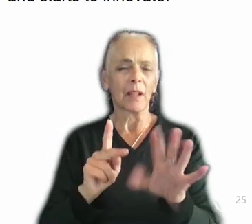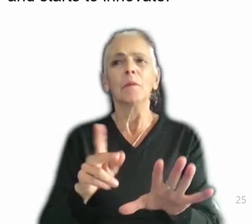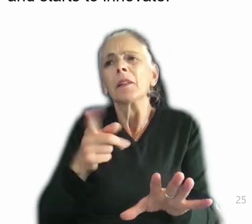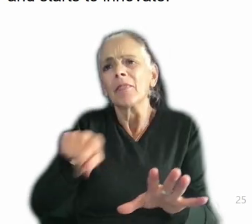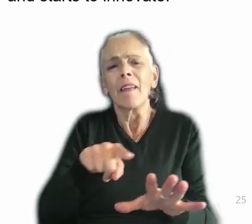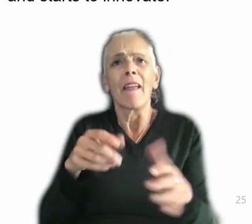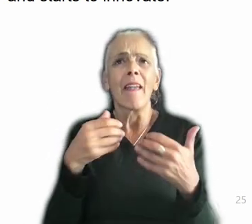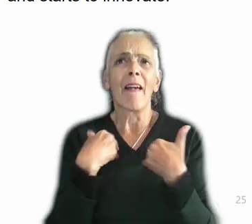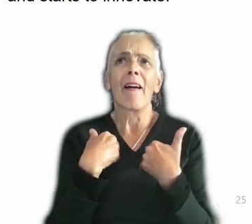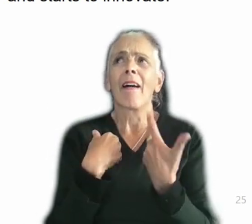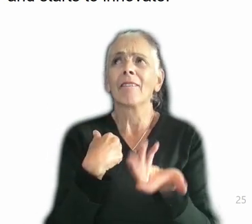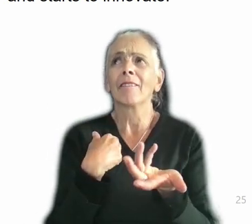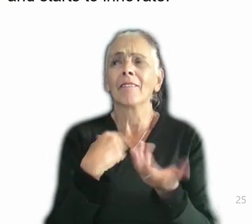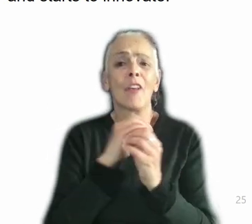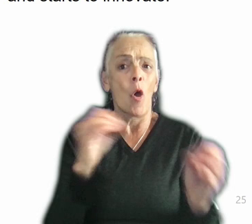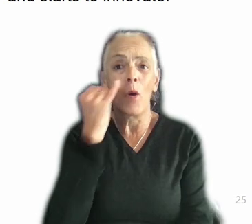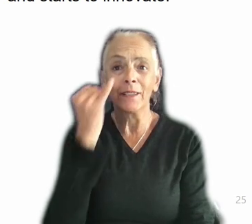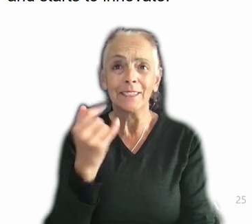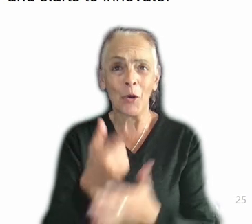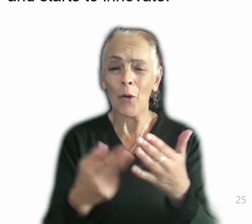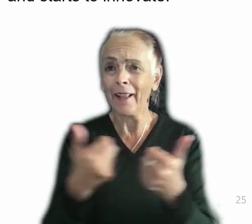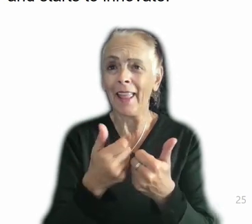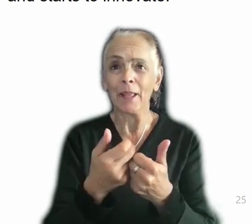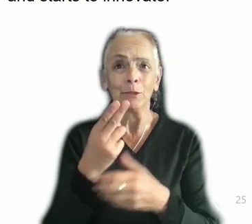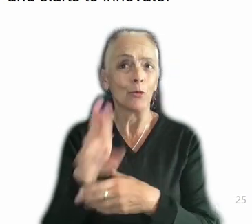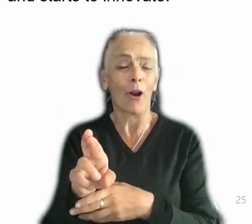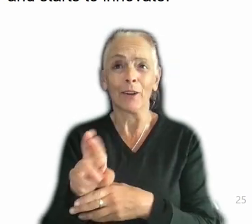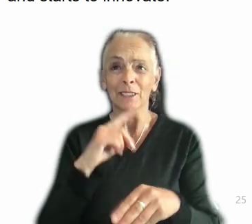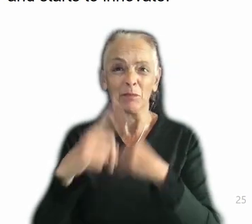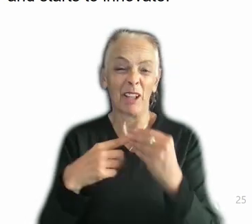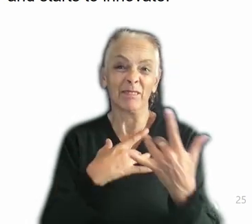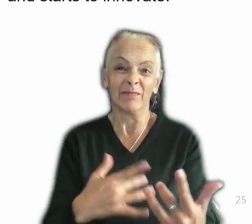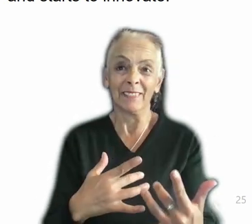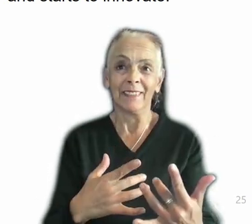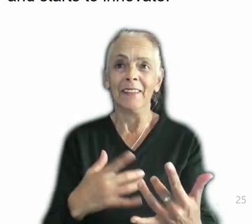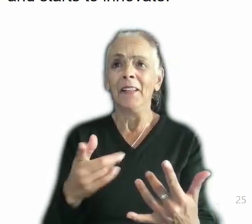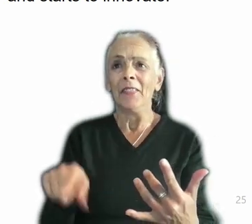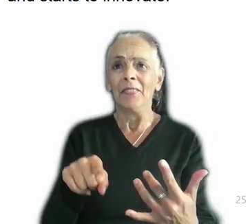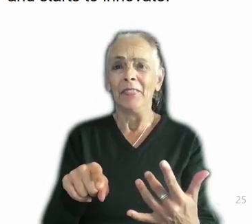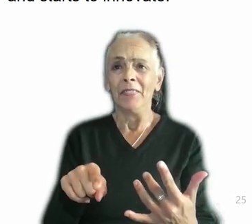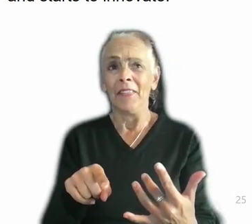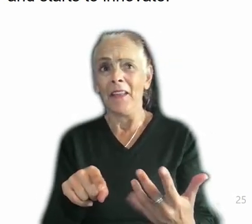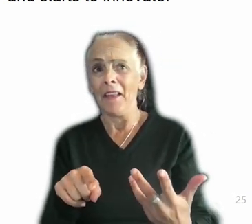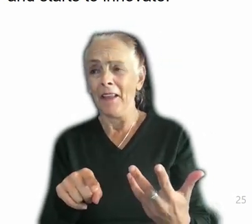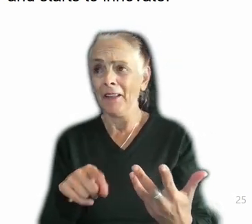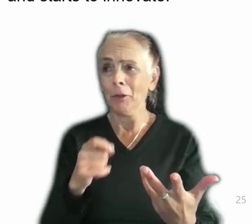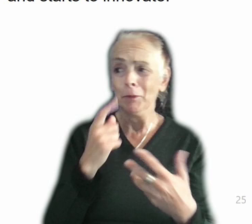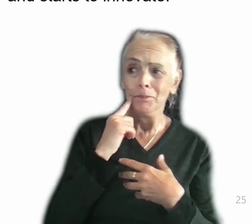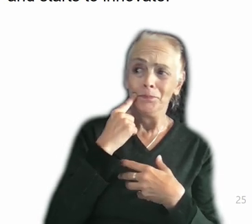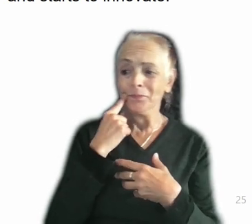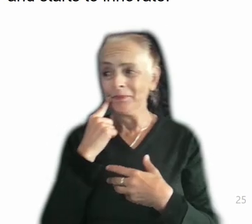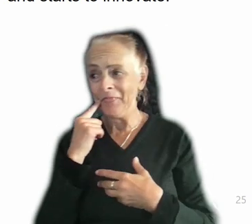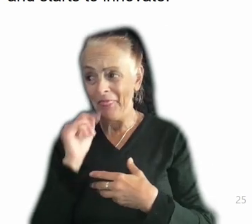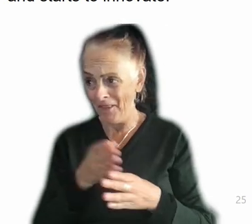idea what games user research is about. They are slightly bemused to discover this field even exists, right? They might have read